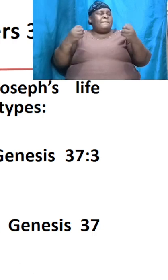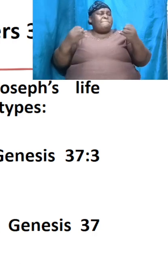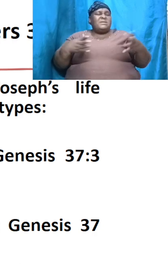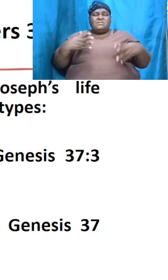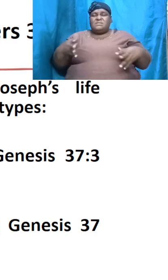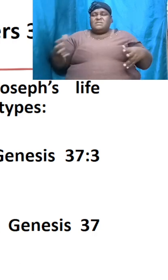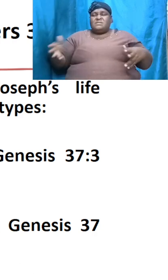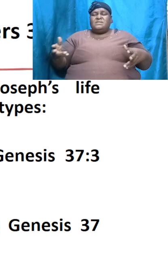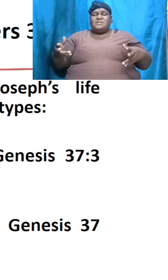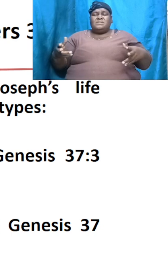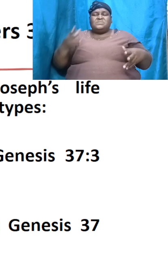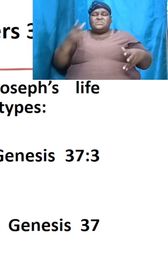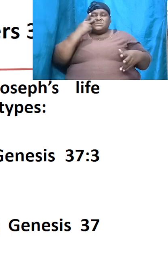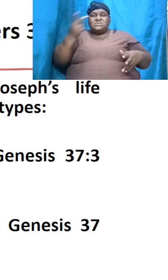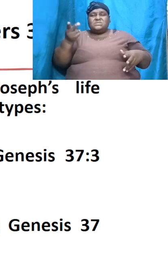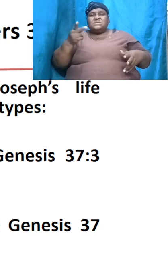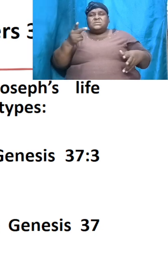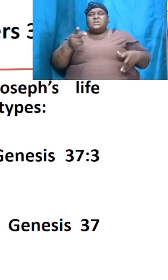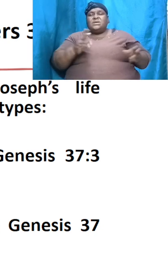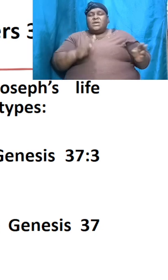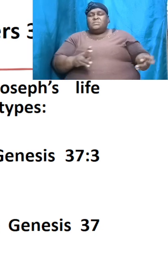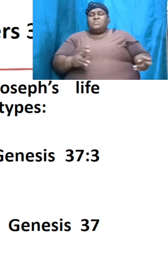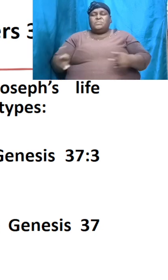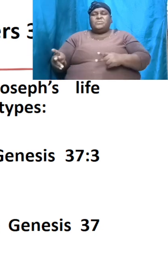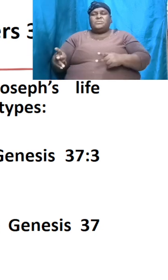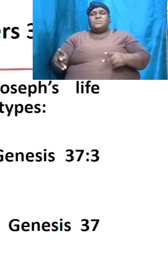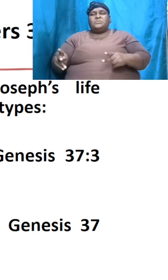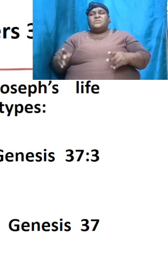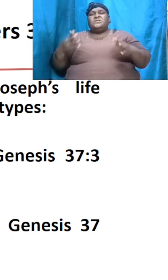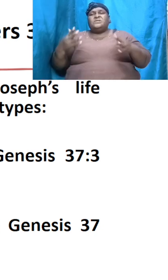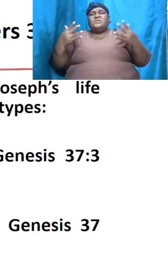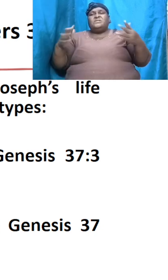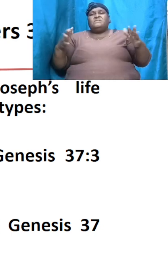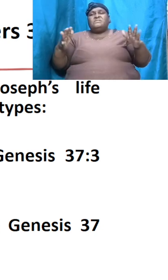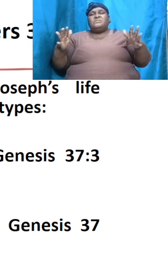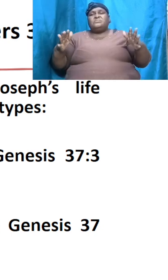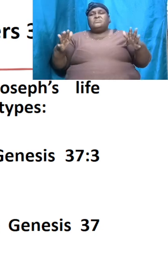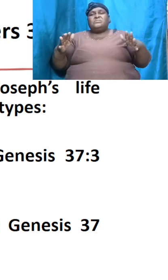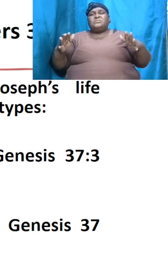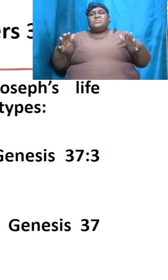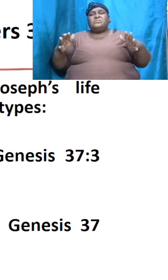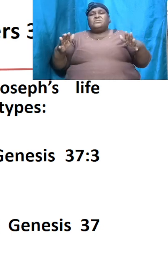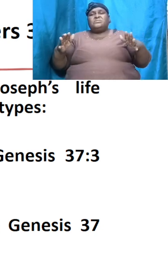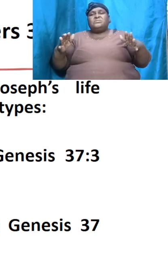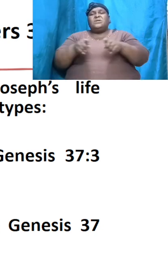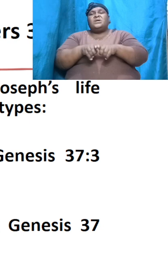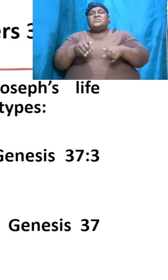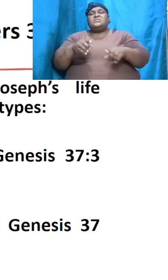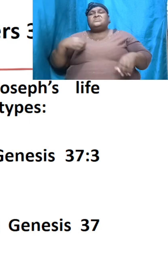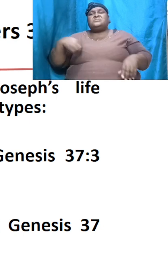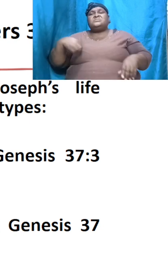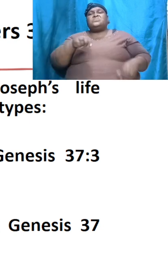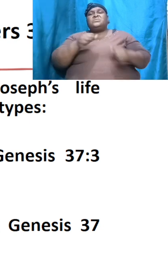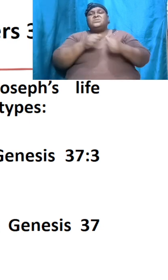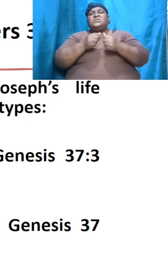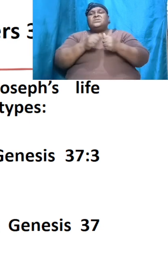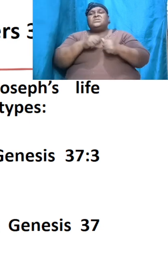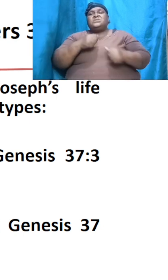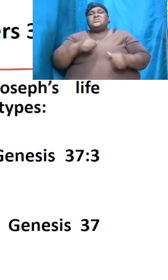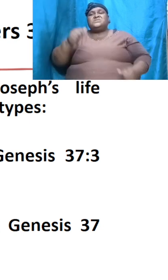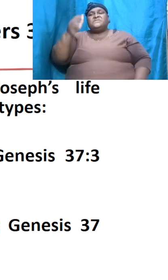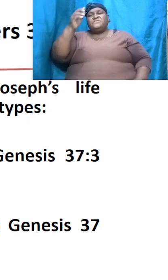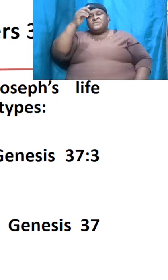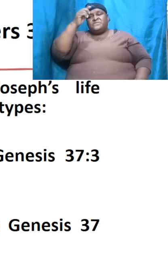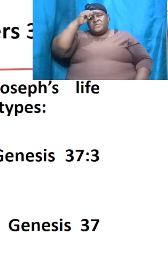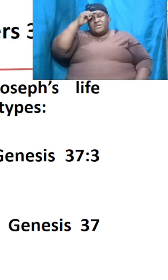we are seeing as we prepare to close this last division and therefore close out on the